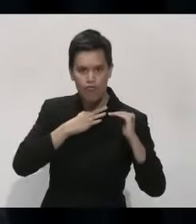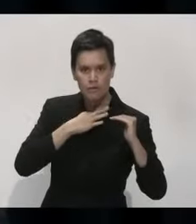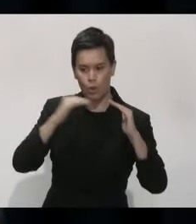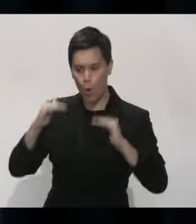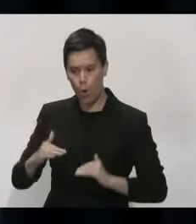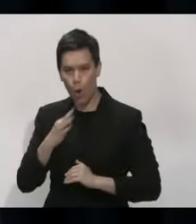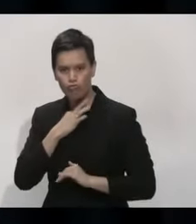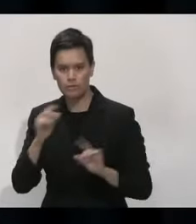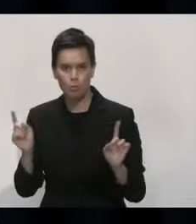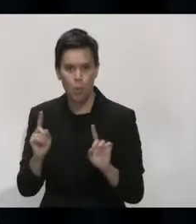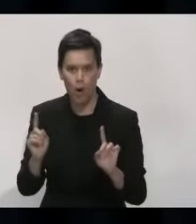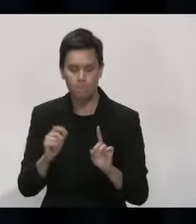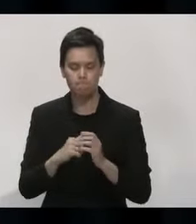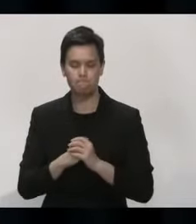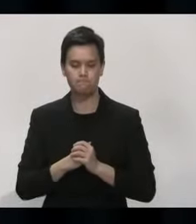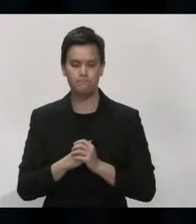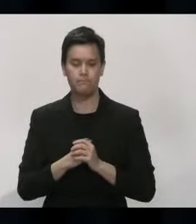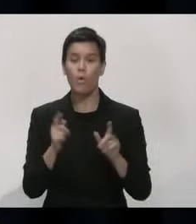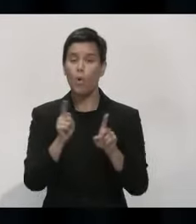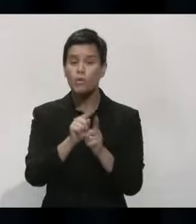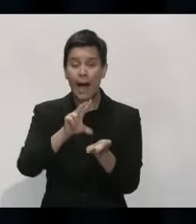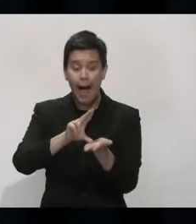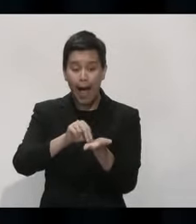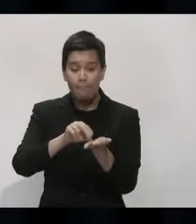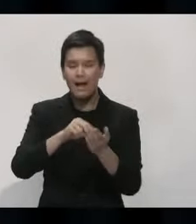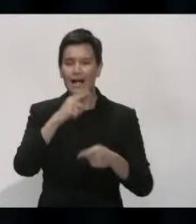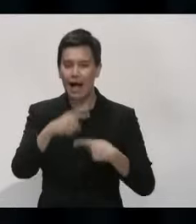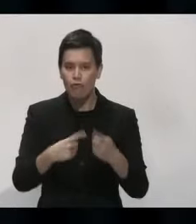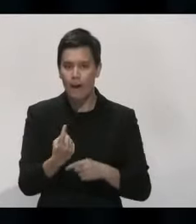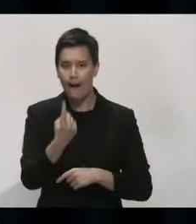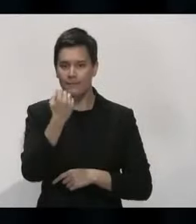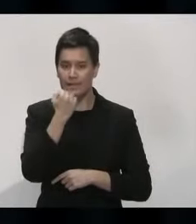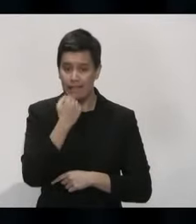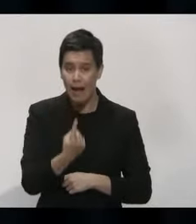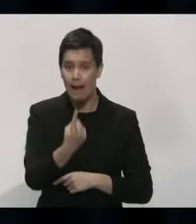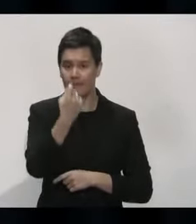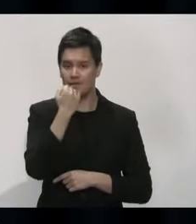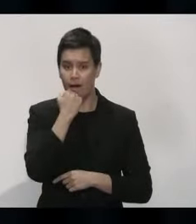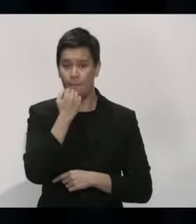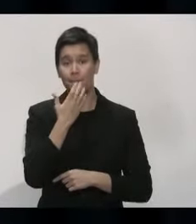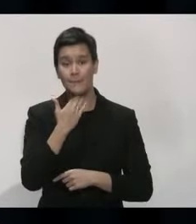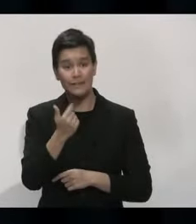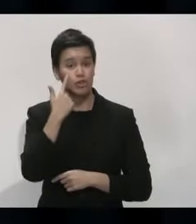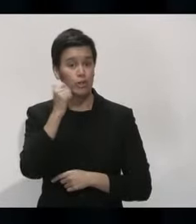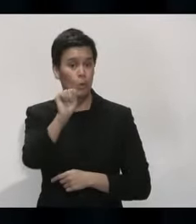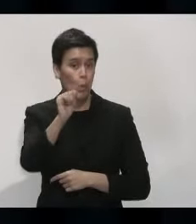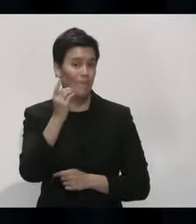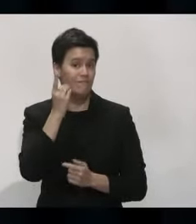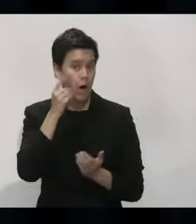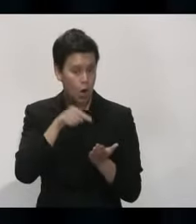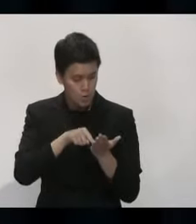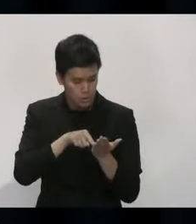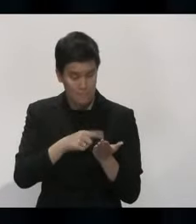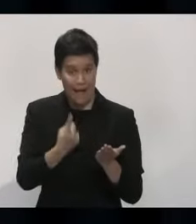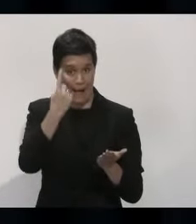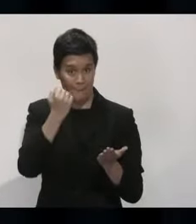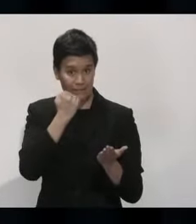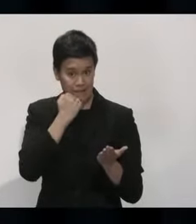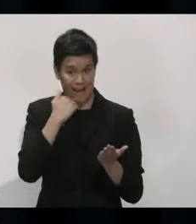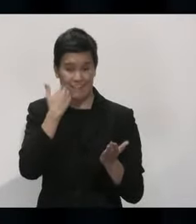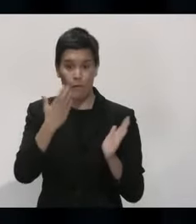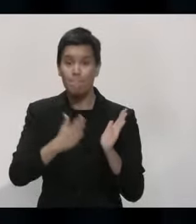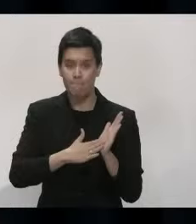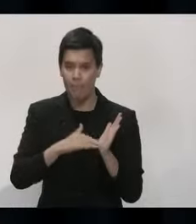recently, then do that beginning of next week when the latest update is now available. We're also working on further additions